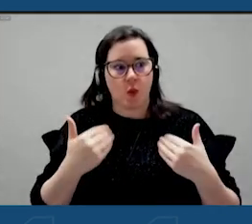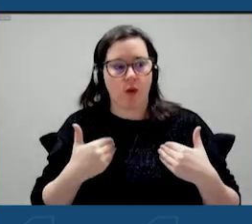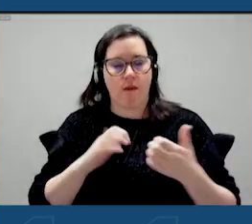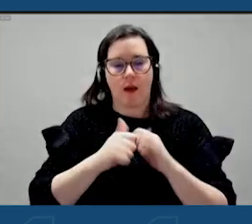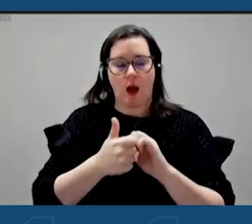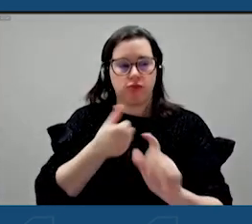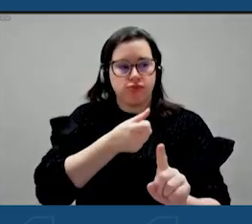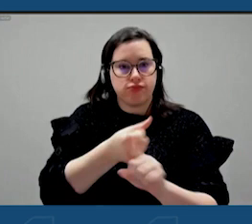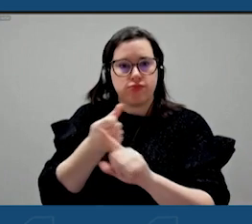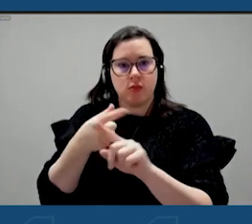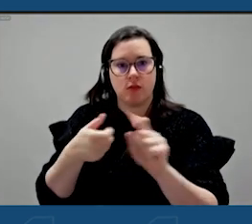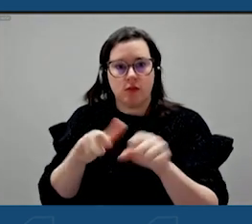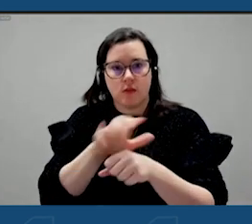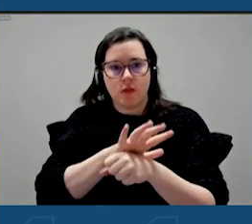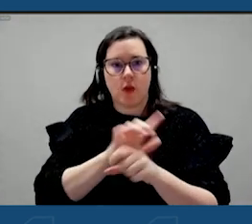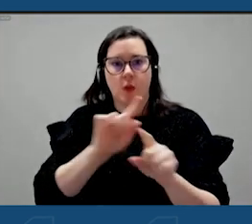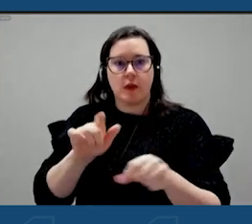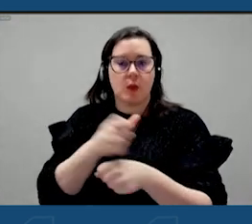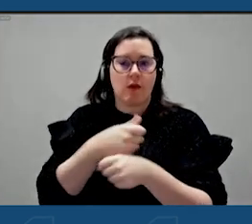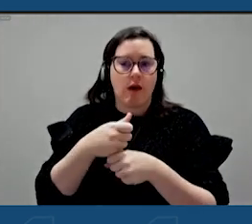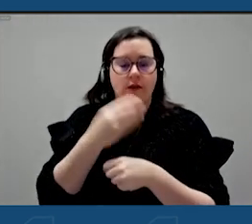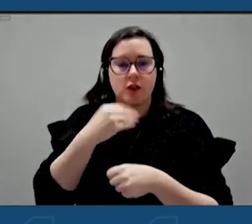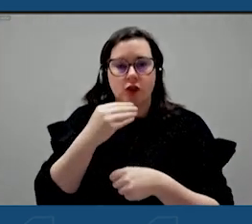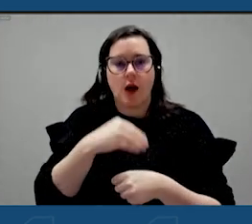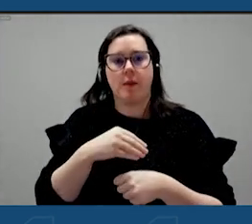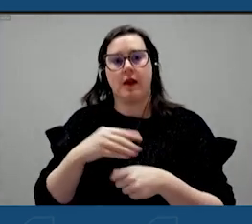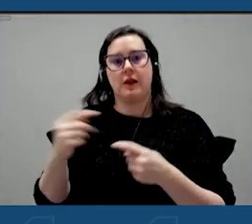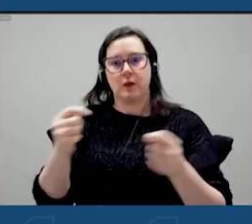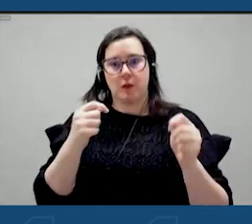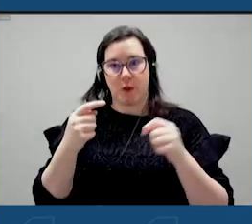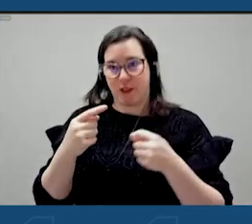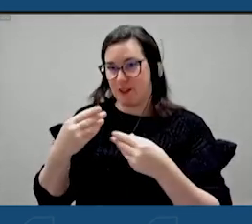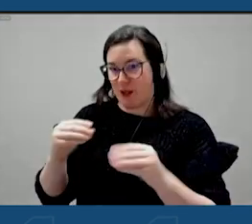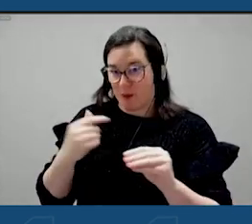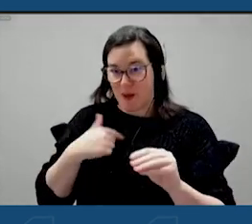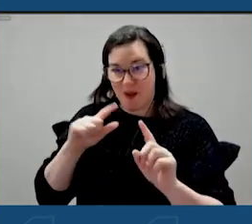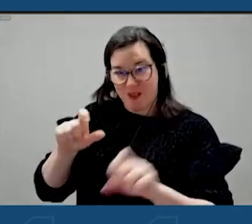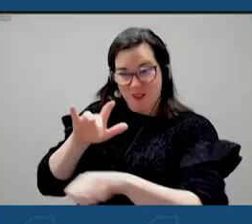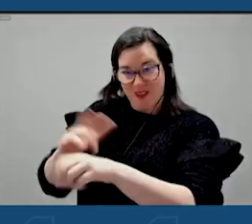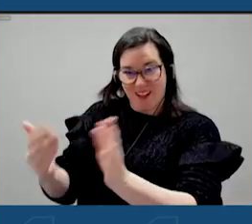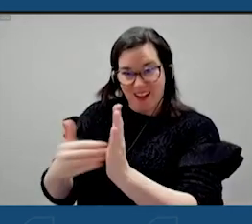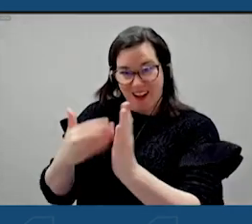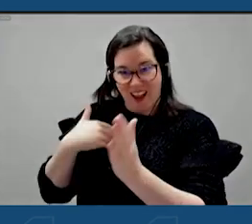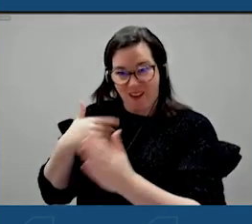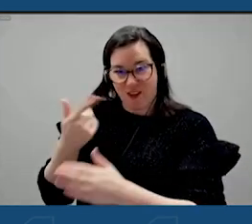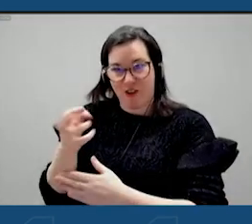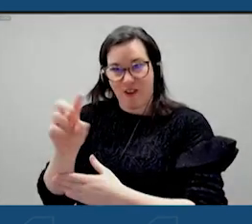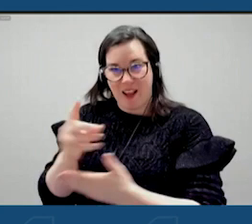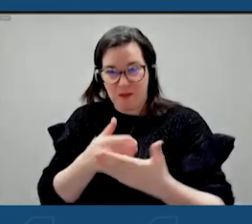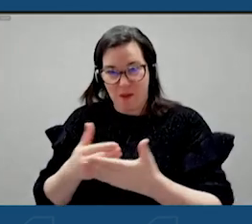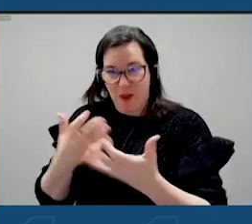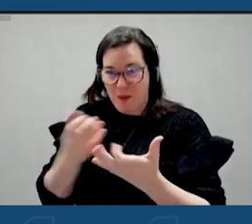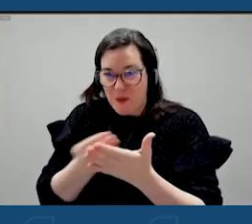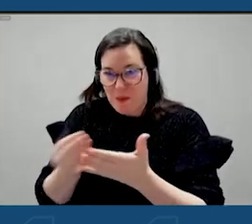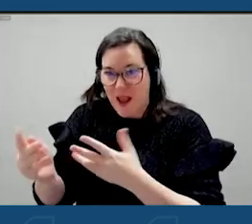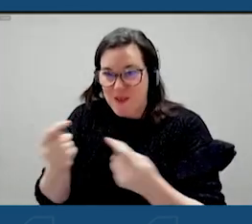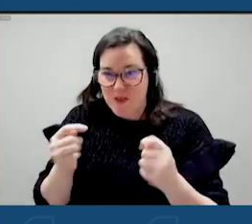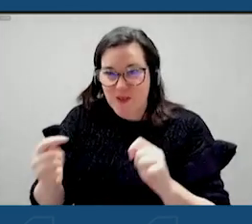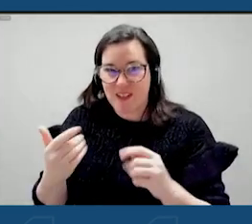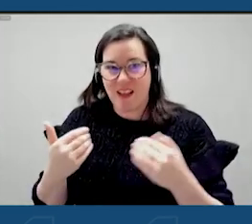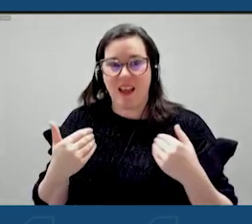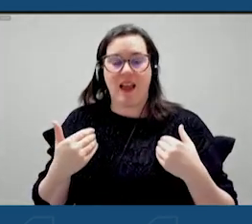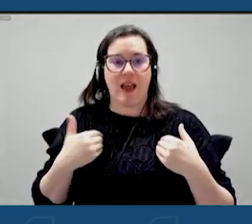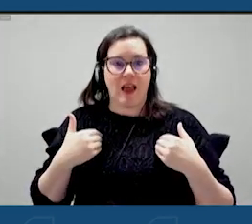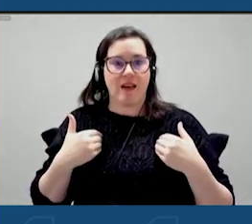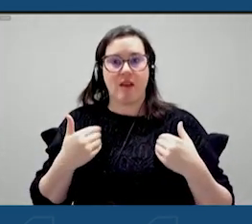shop and Bloomsbury toy shop. I need to get back there. Cause I have a grand baby now. I'd actually have someone to buy toys for, uh, three dog barbers.